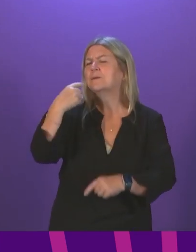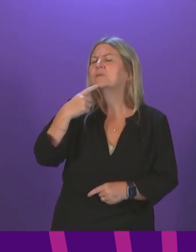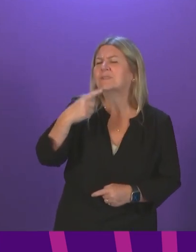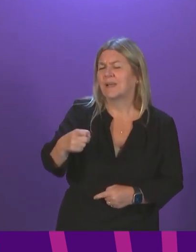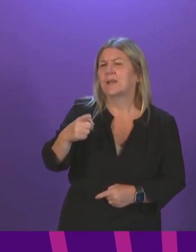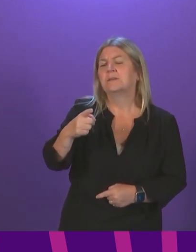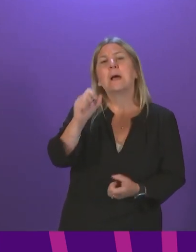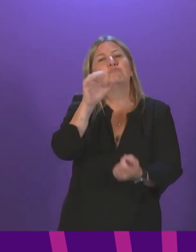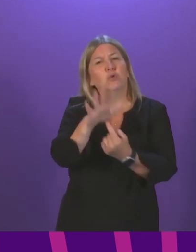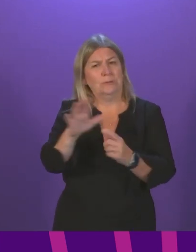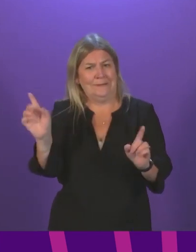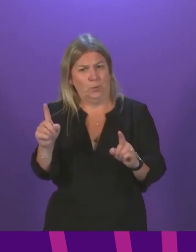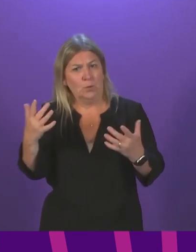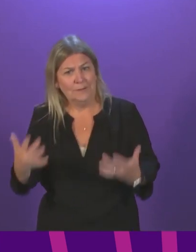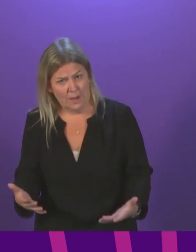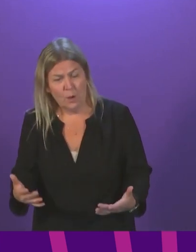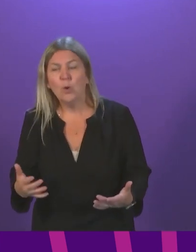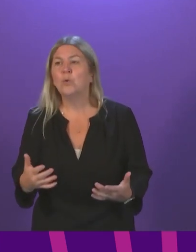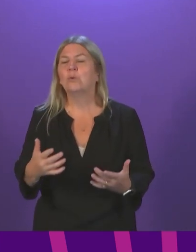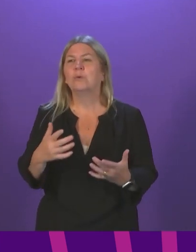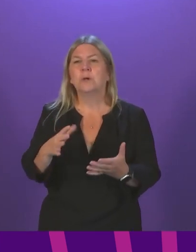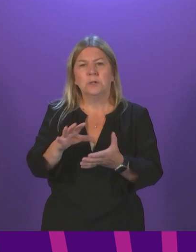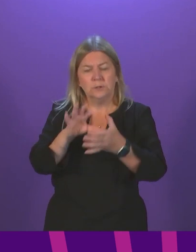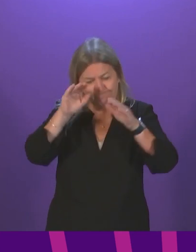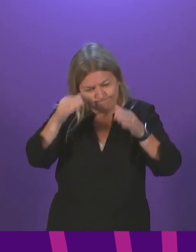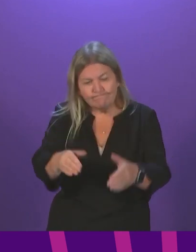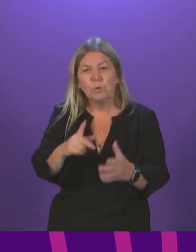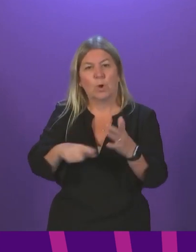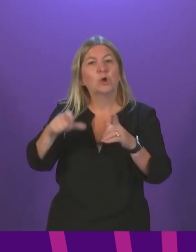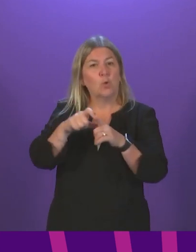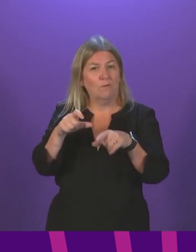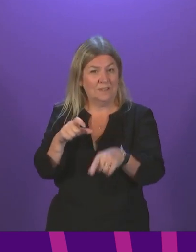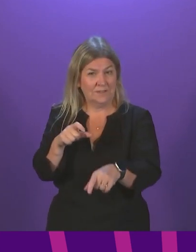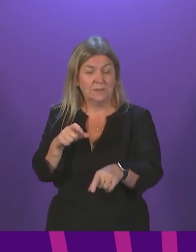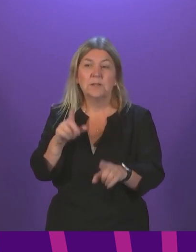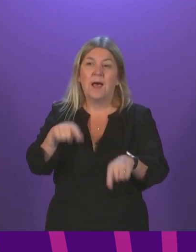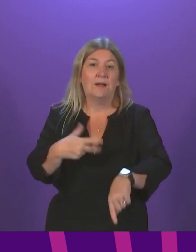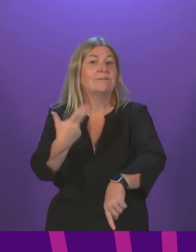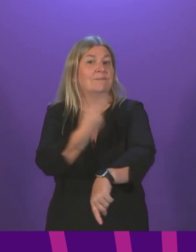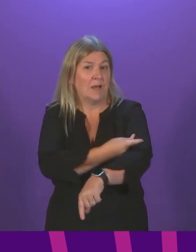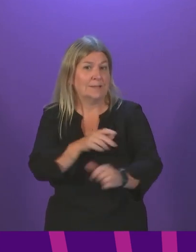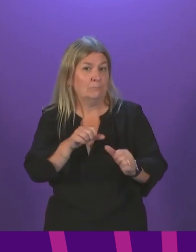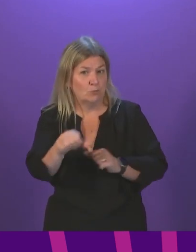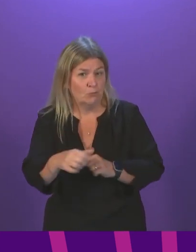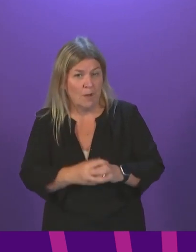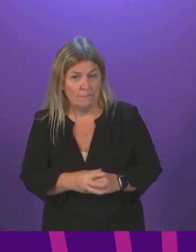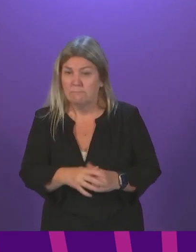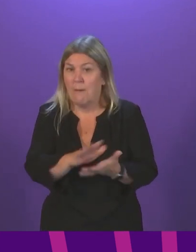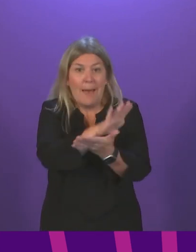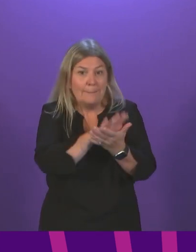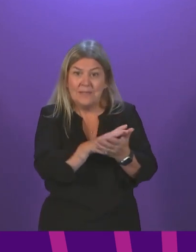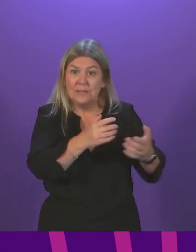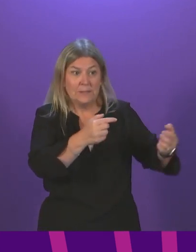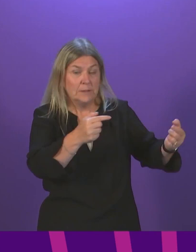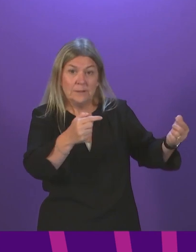people would understand, is to deal with all of the various Covid-related issues, not least the extension to the vaccination programme. I am perfectly happy for a debate to be